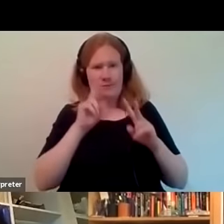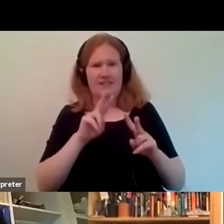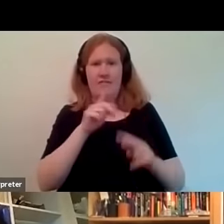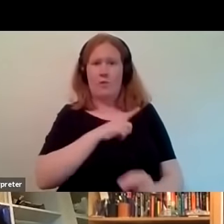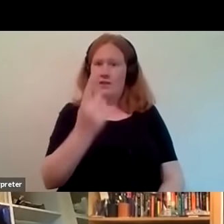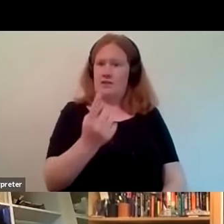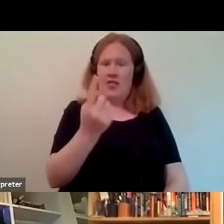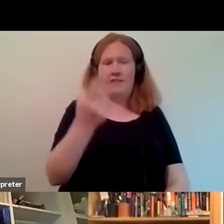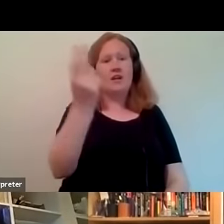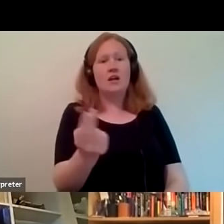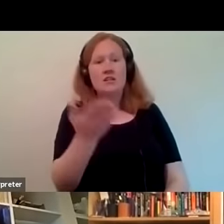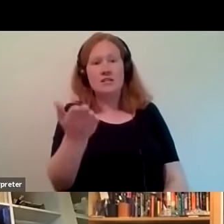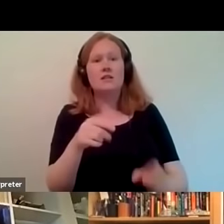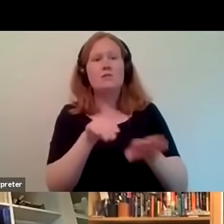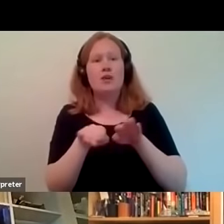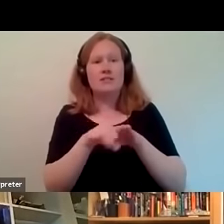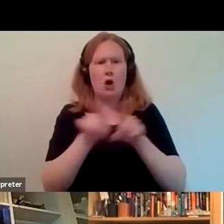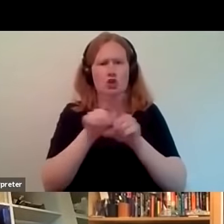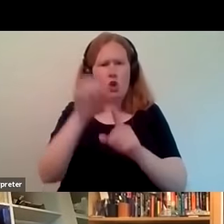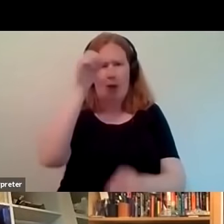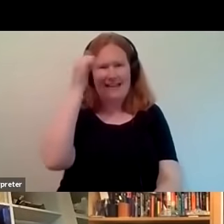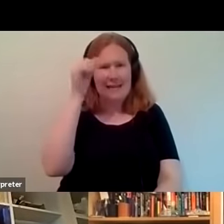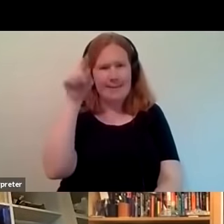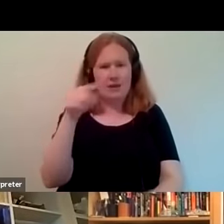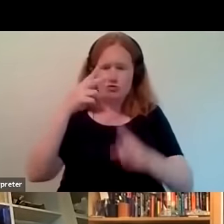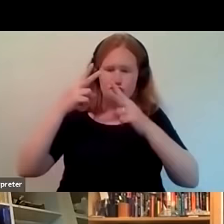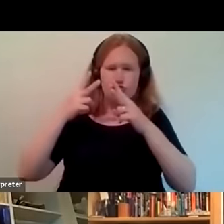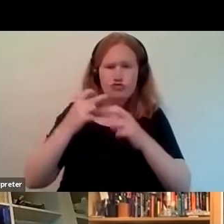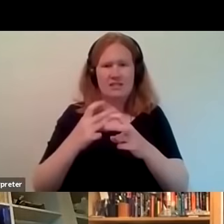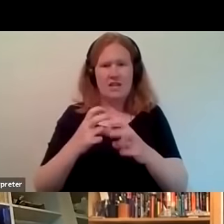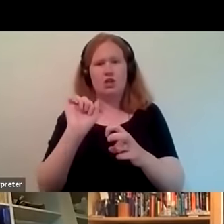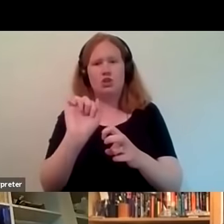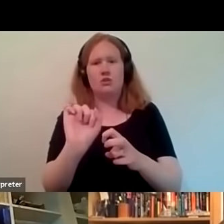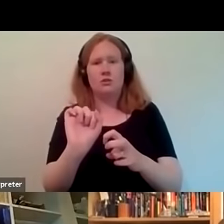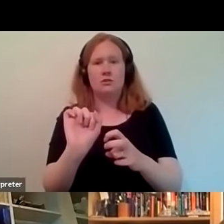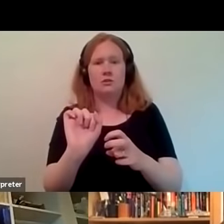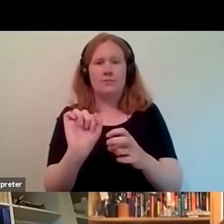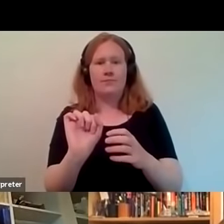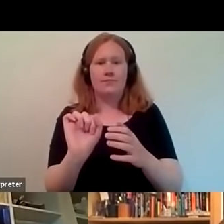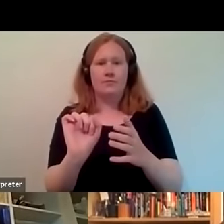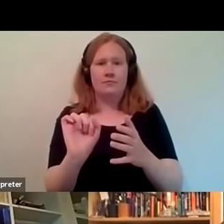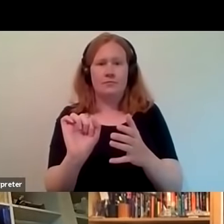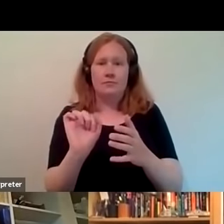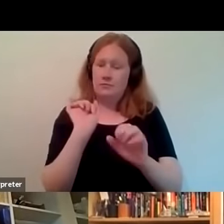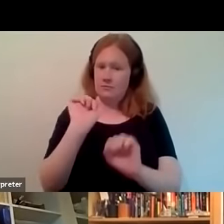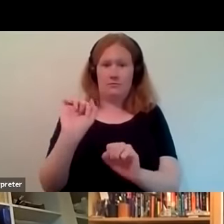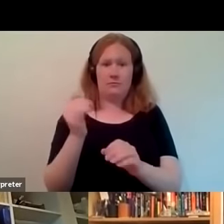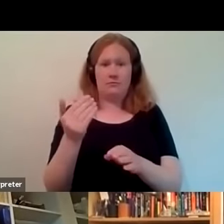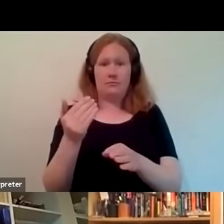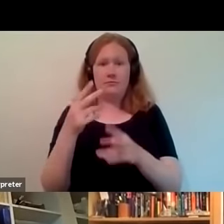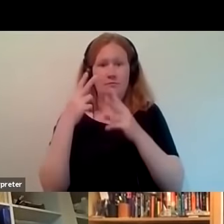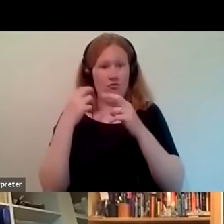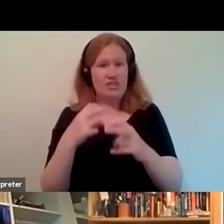you're a practitioner but you're also an academic and research is um i mean it is what you do so i'm interested in knowing